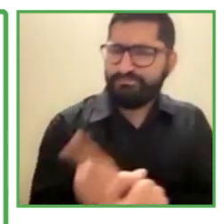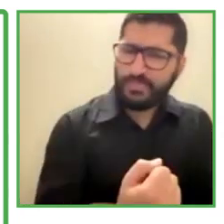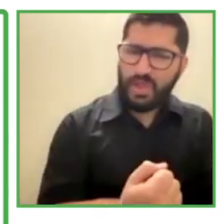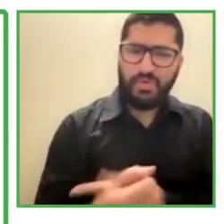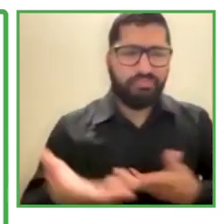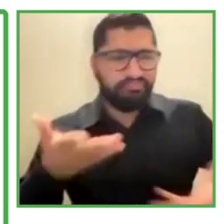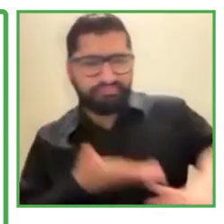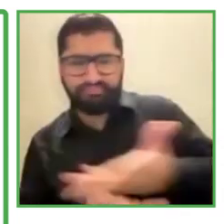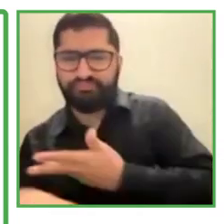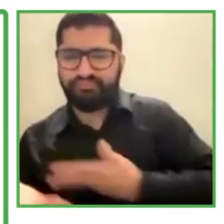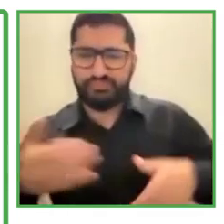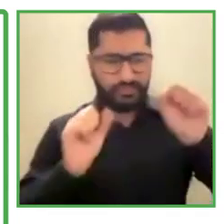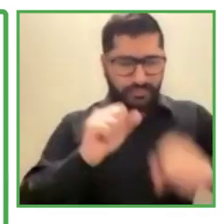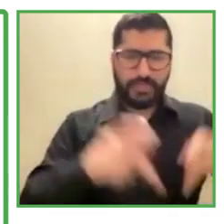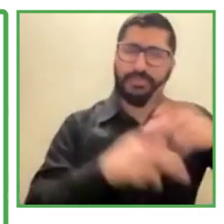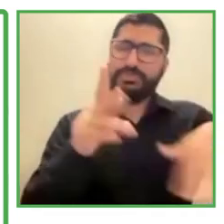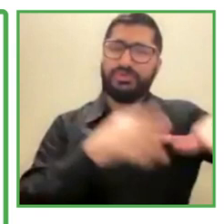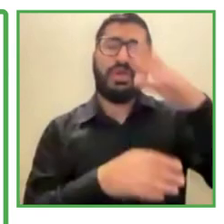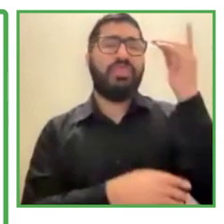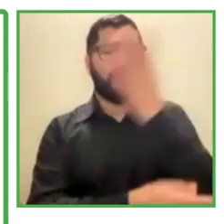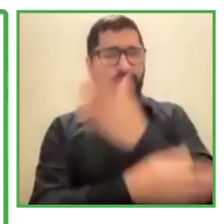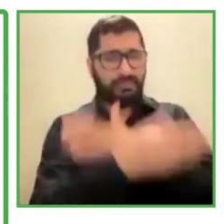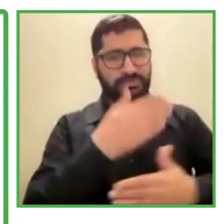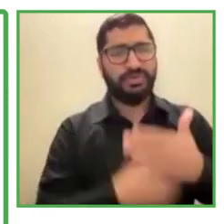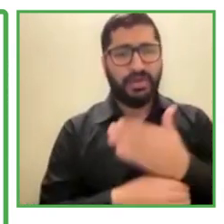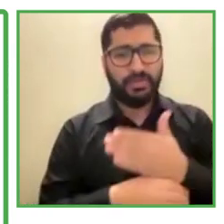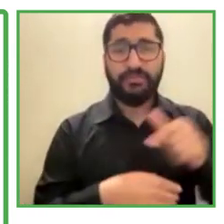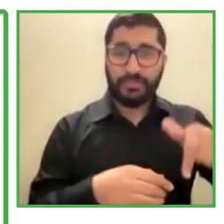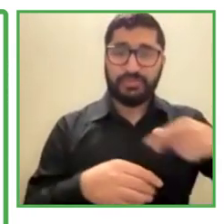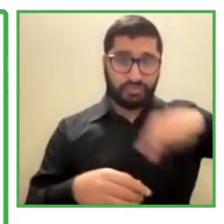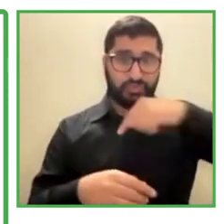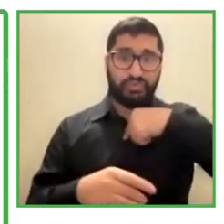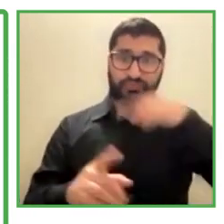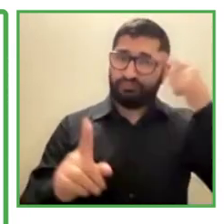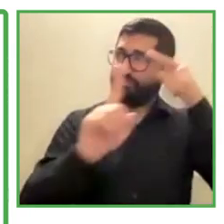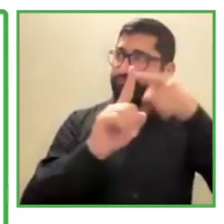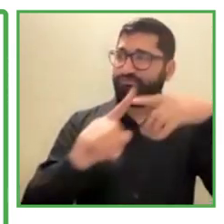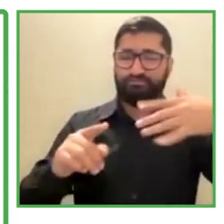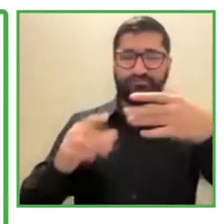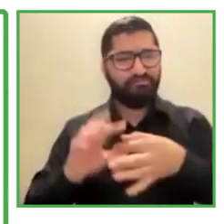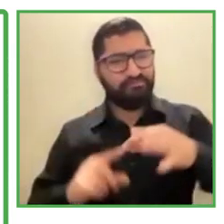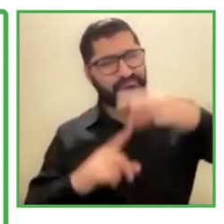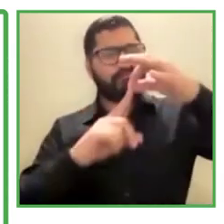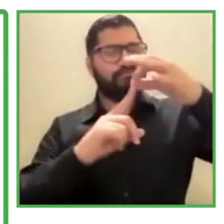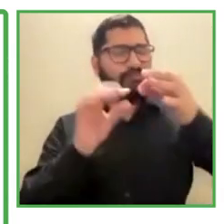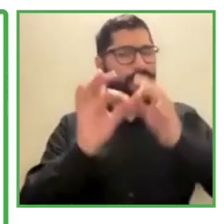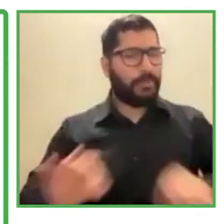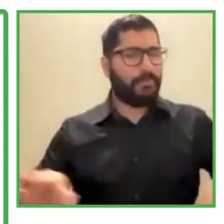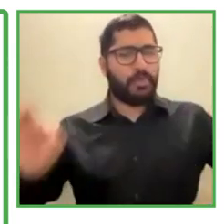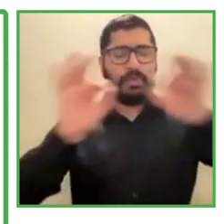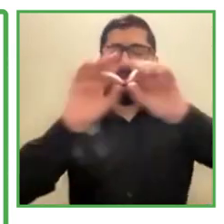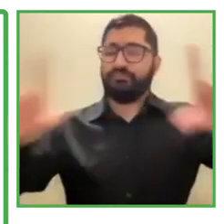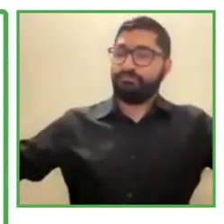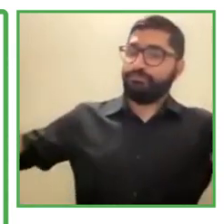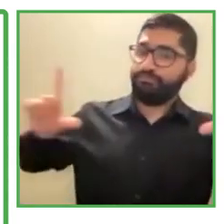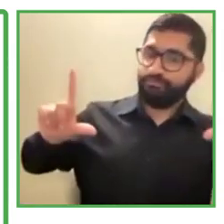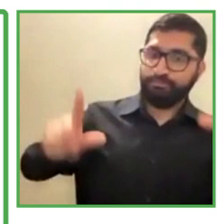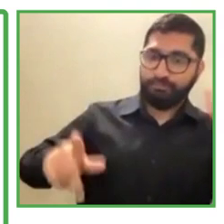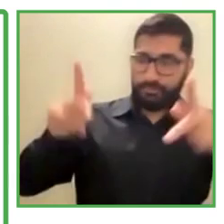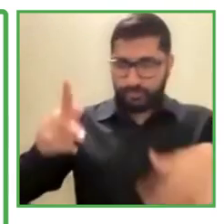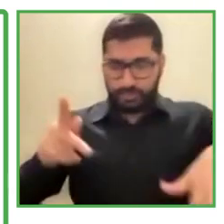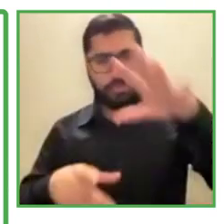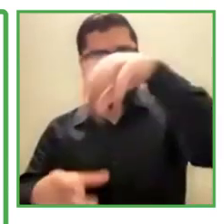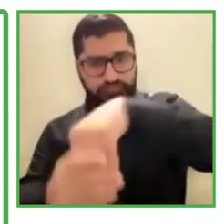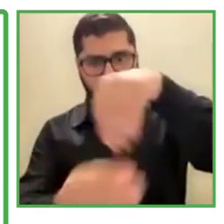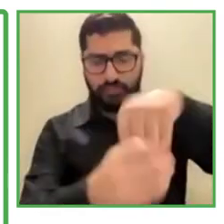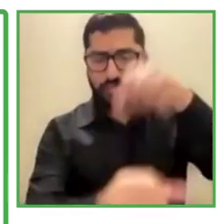empower first workplaces, even before marketplaces, to hire and retain persons with disabilities. And we do so by helping